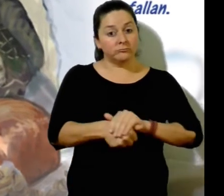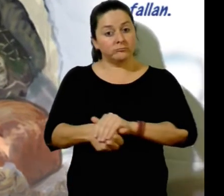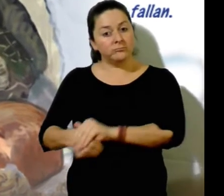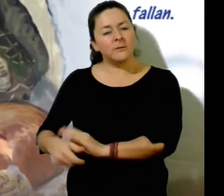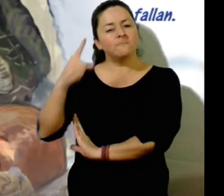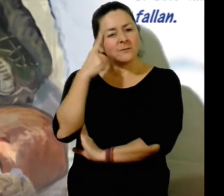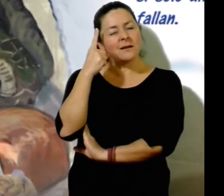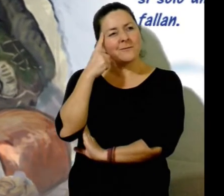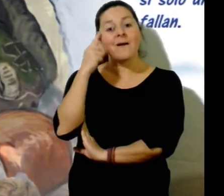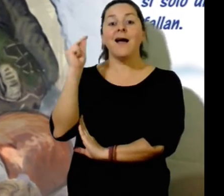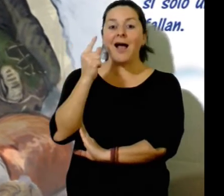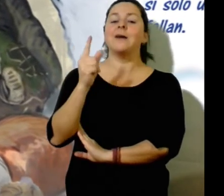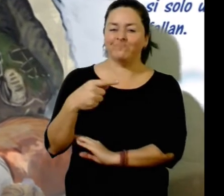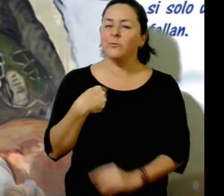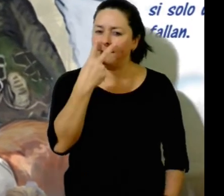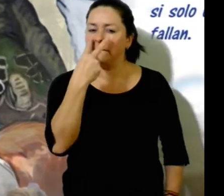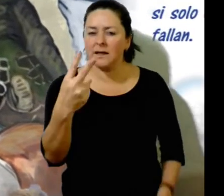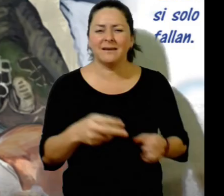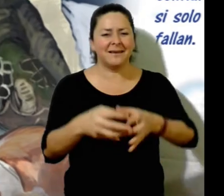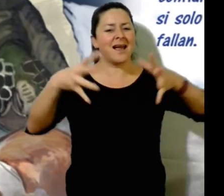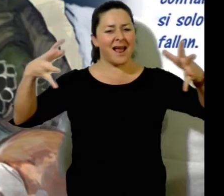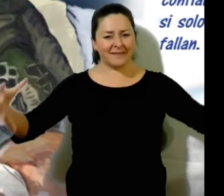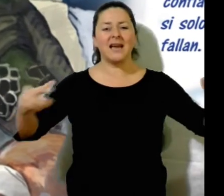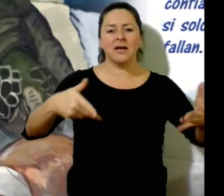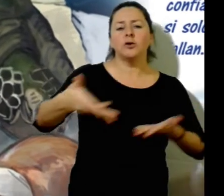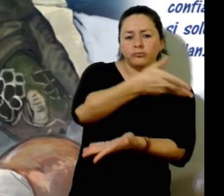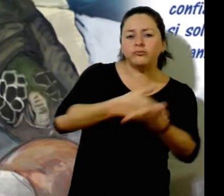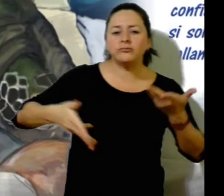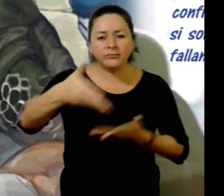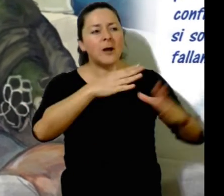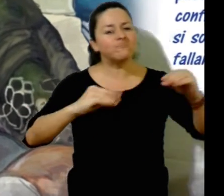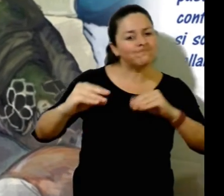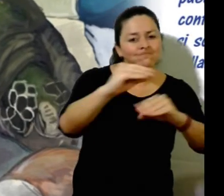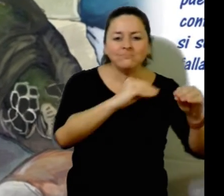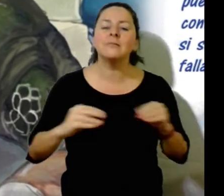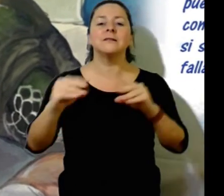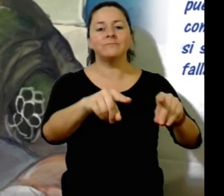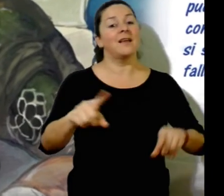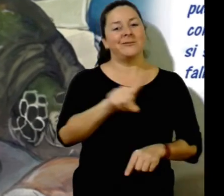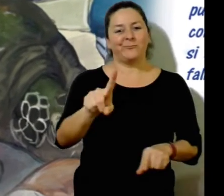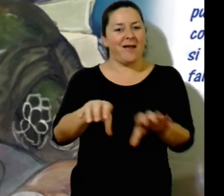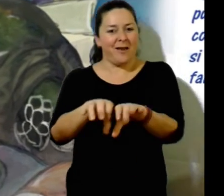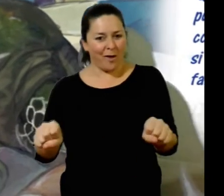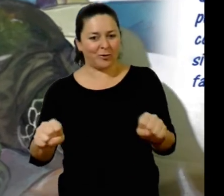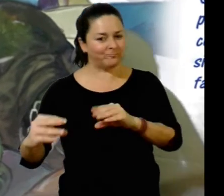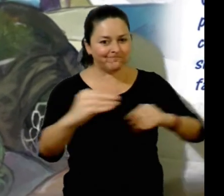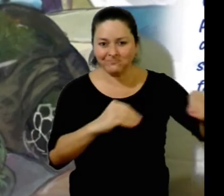Humans can make big changes by working together. But if only one human doesn't respect their agreements, they all fail.